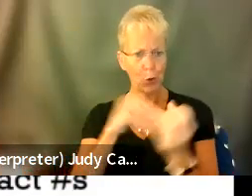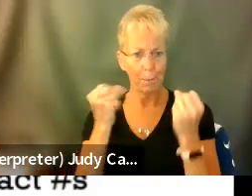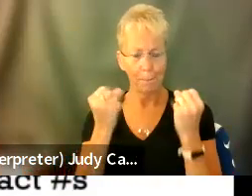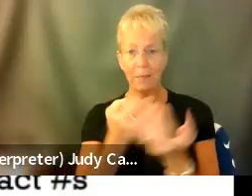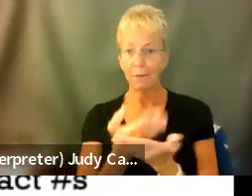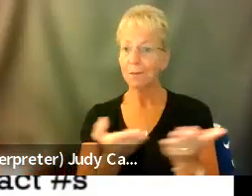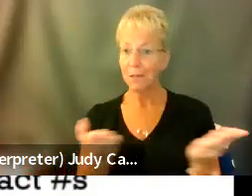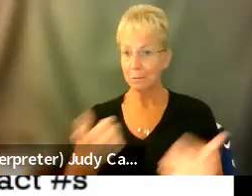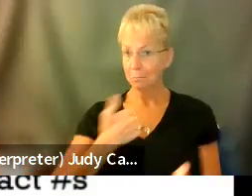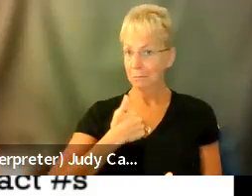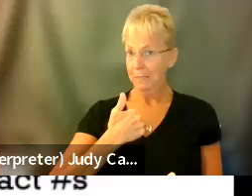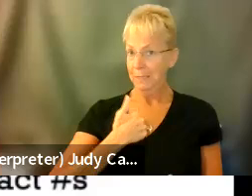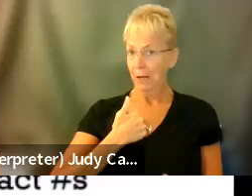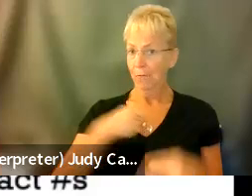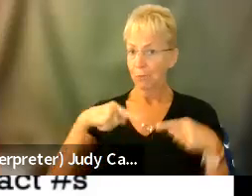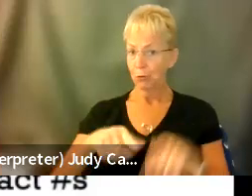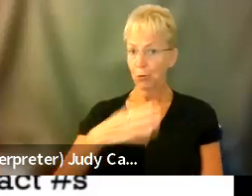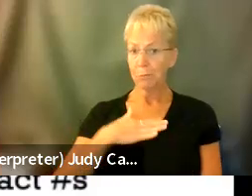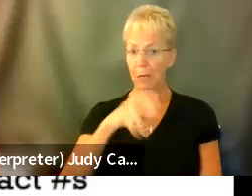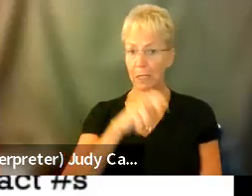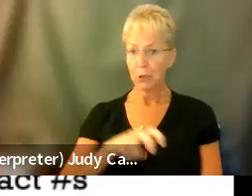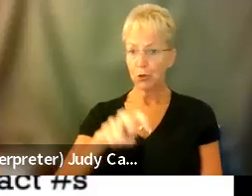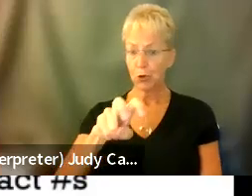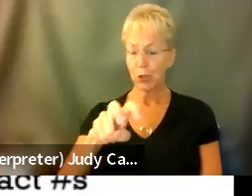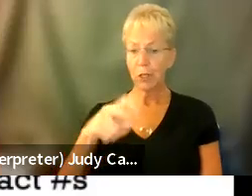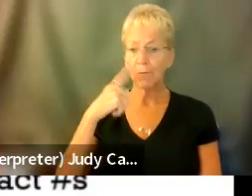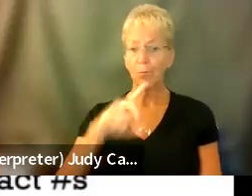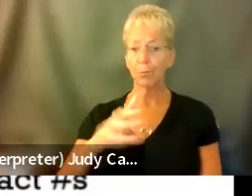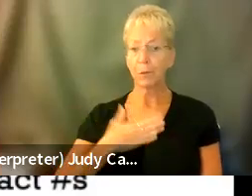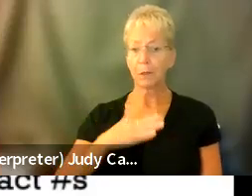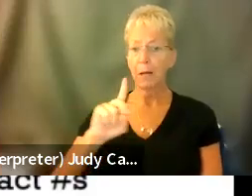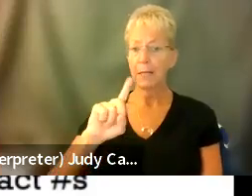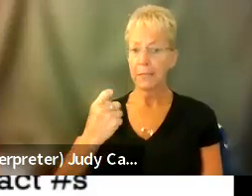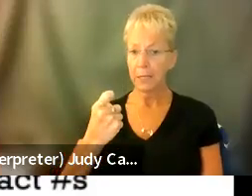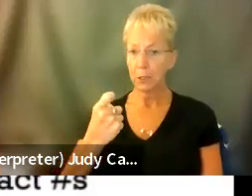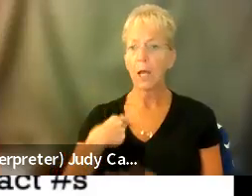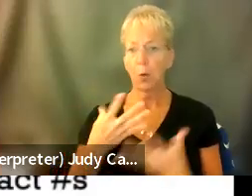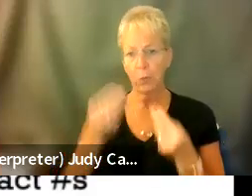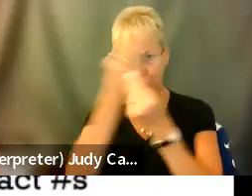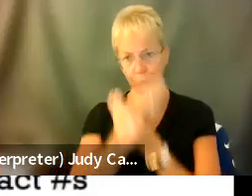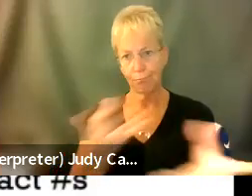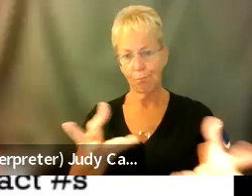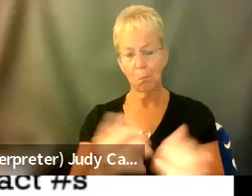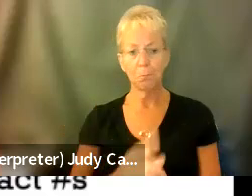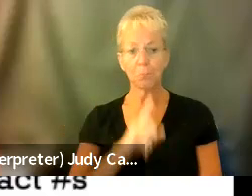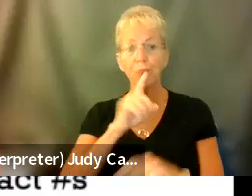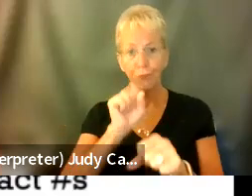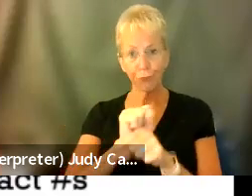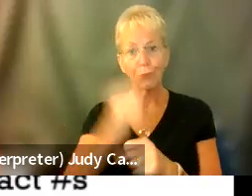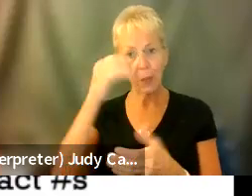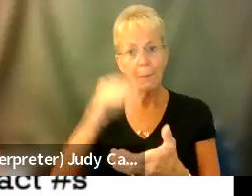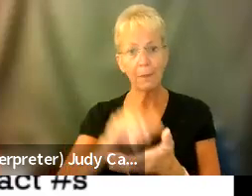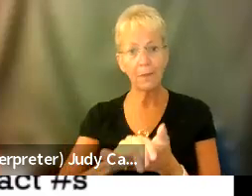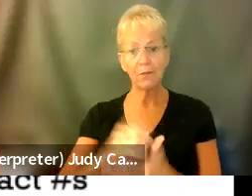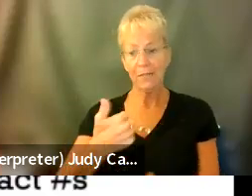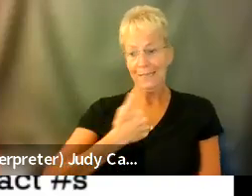on my journey of getting diagnosed that I'd like to share with you. I truly believe that self